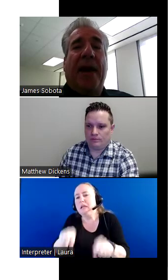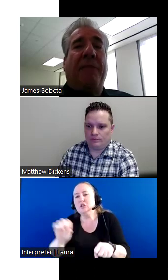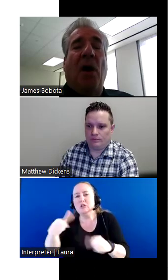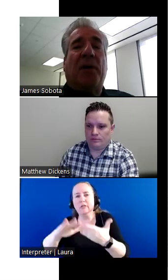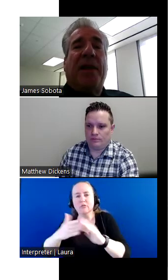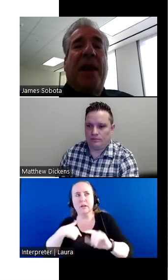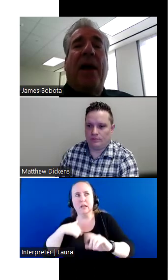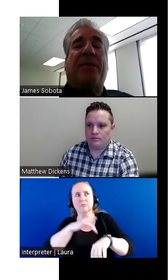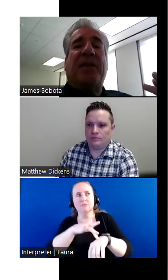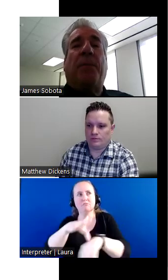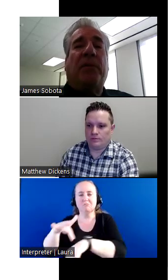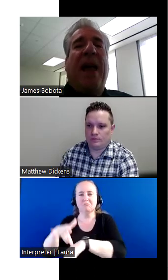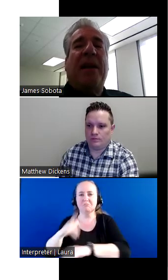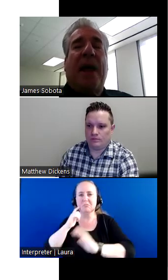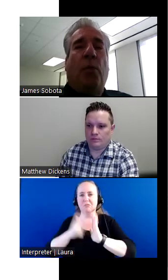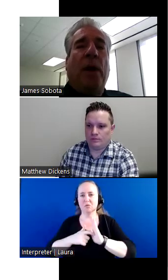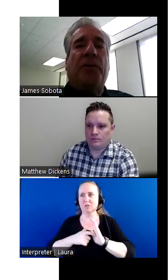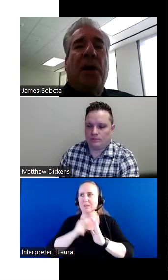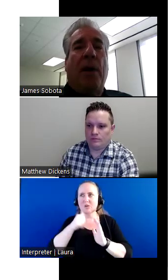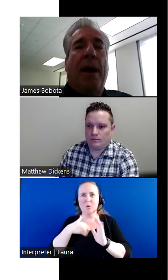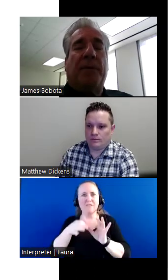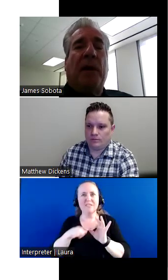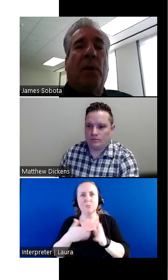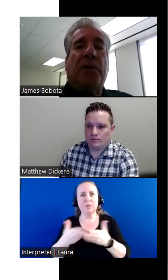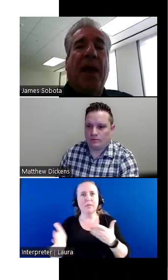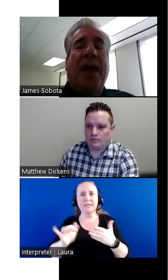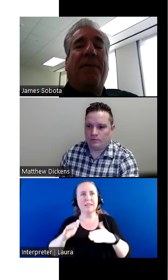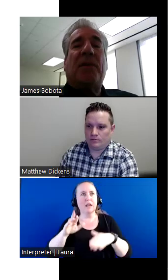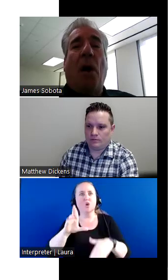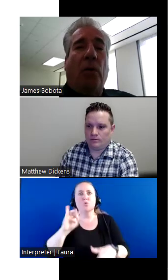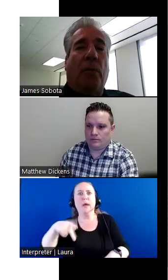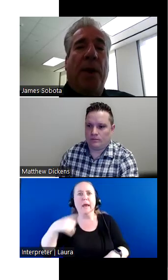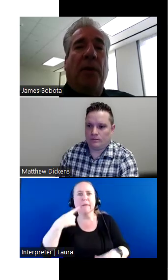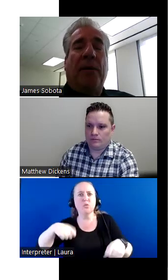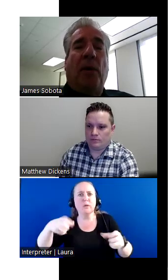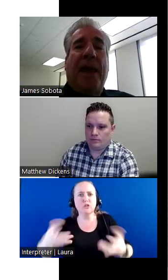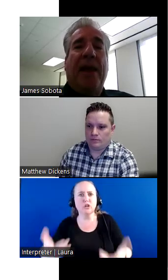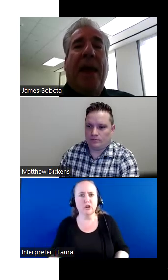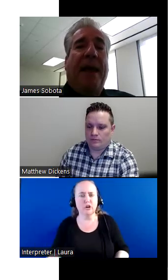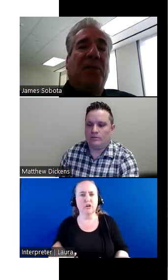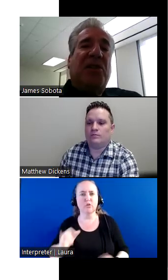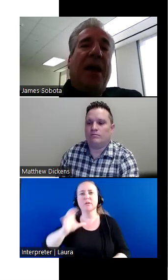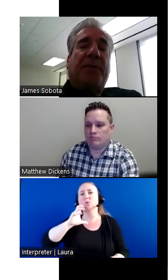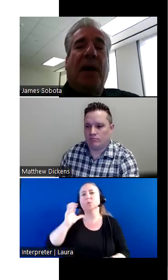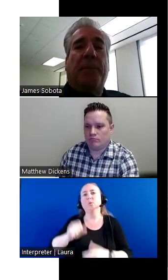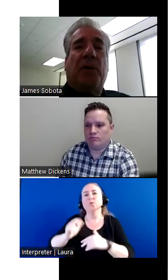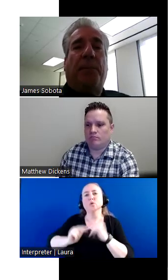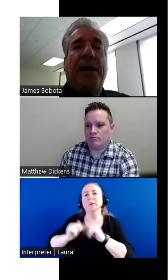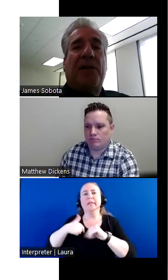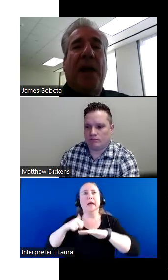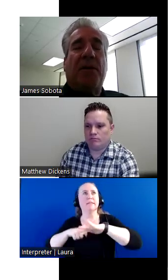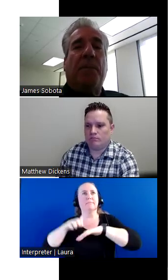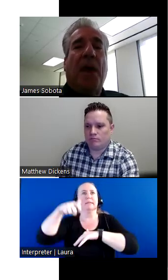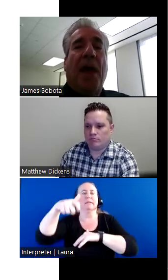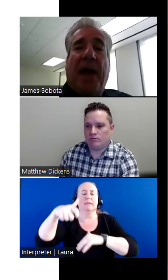and I've noticed they don't have simple things like wheelchair ramps. In other words, if it's an older building where they have steps up to